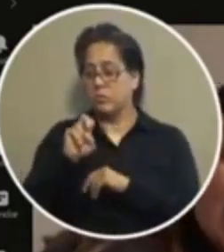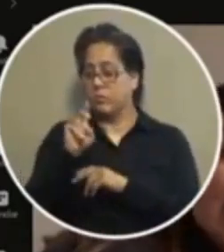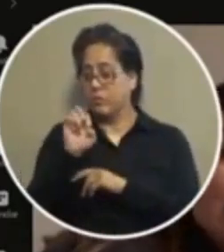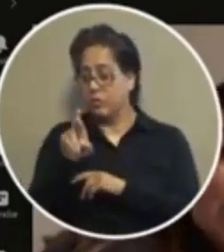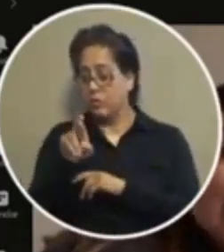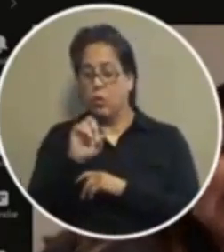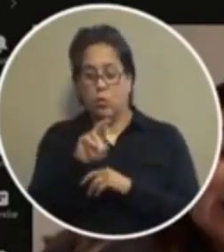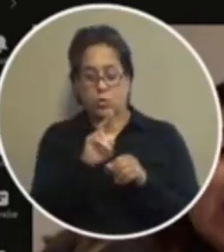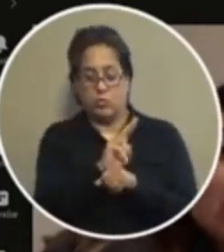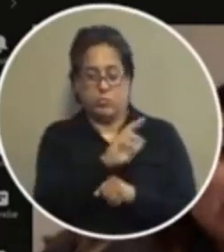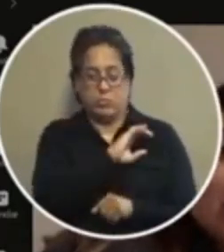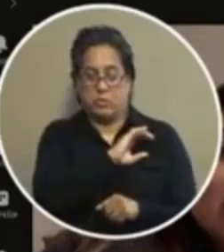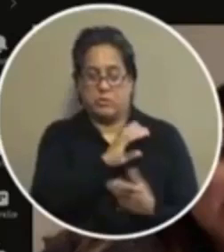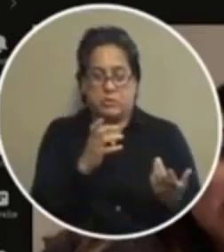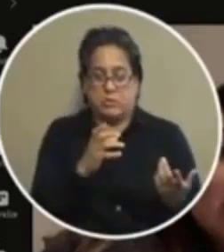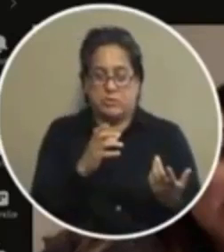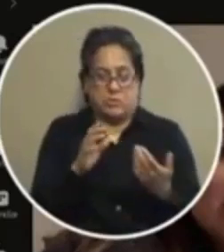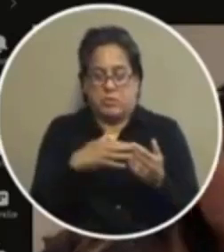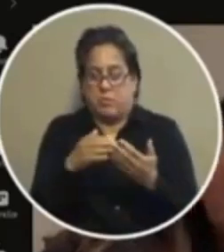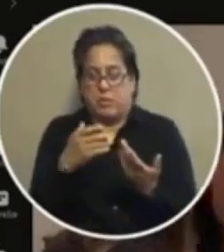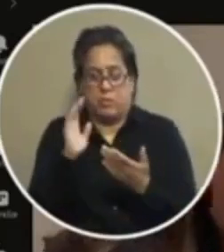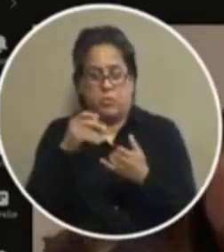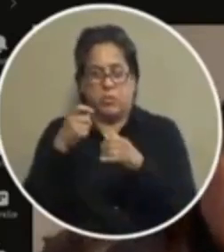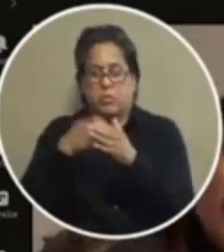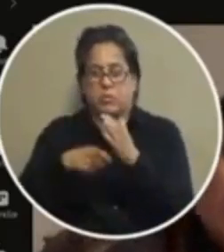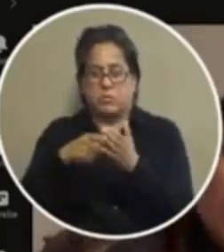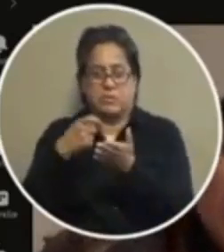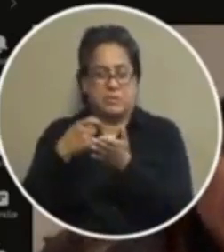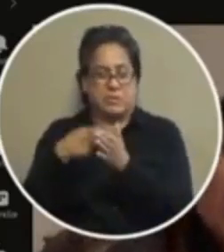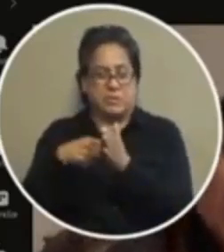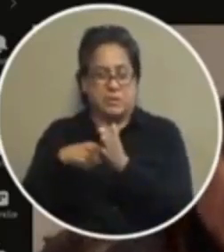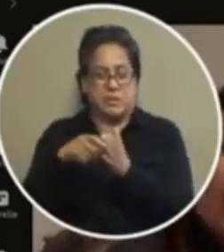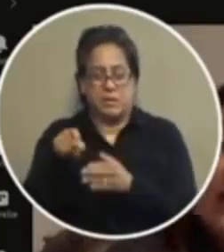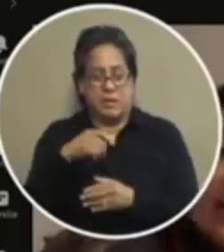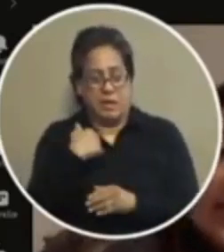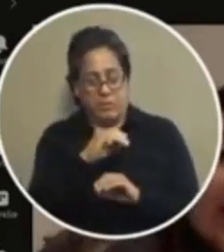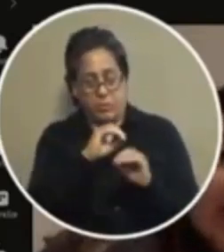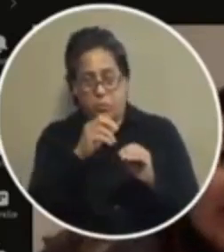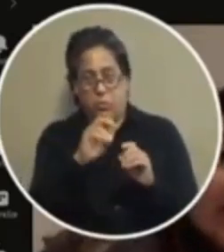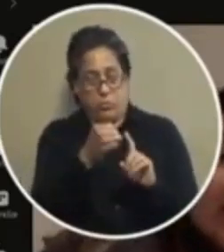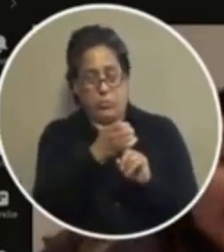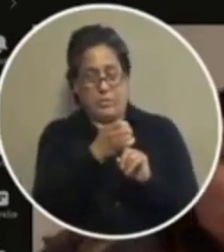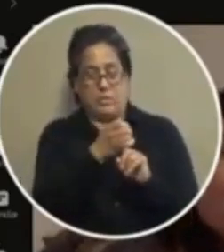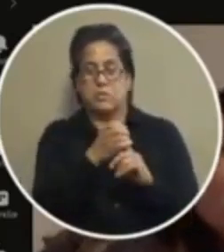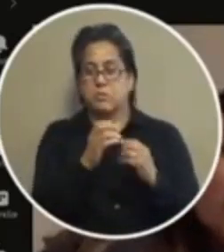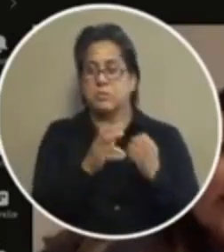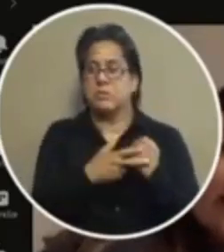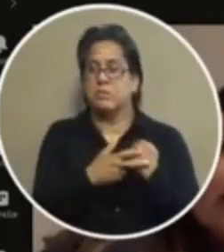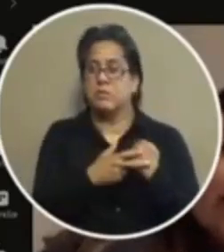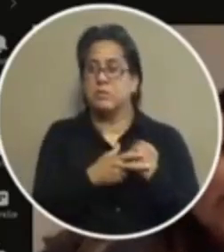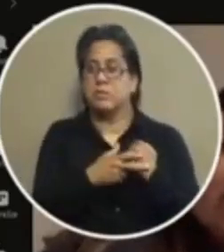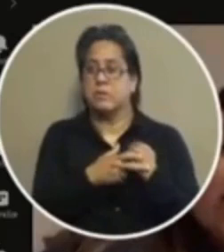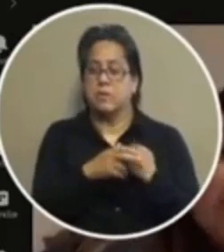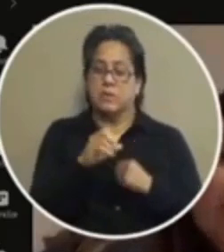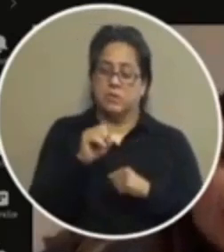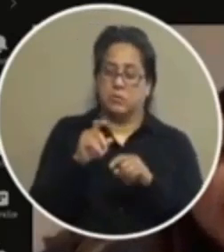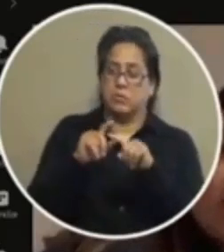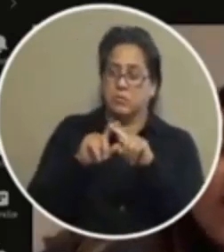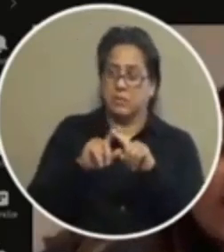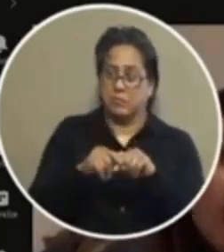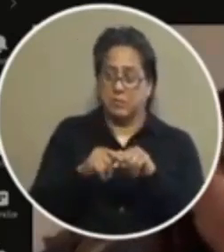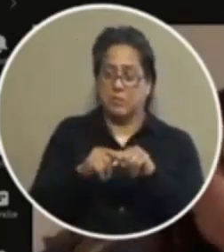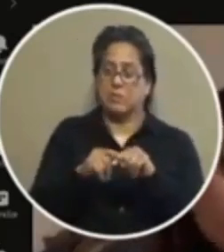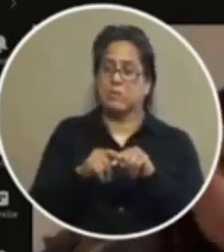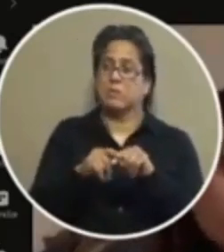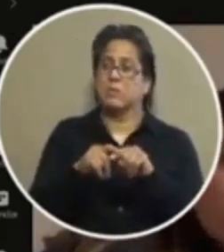police officers either way it's a cost to the taxpayers if you don't have an arrest there's a savings so it's contingent on a